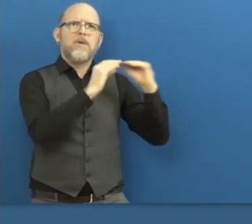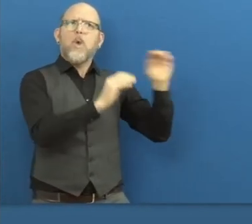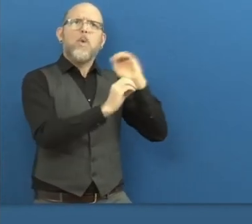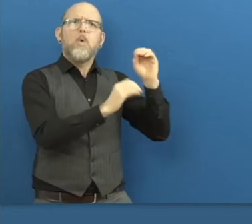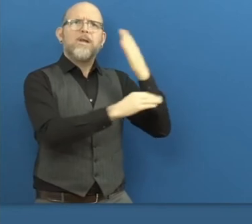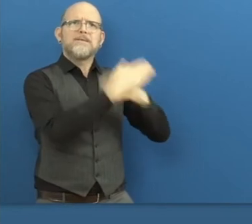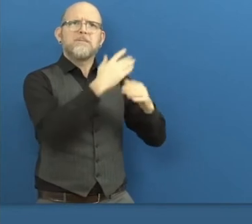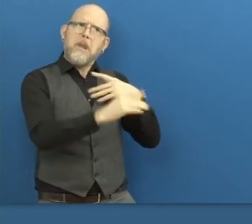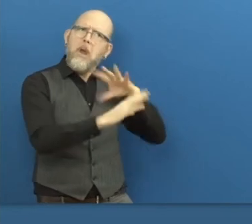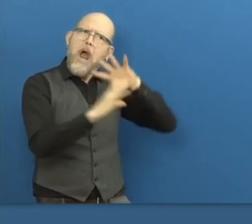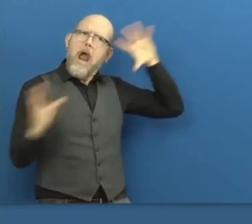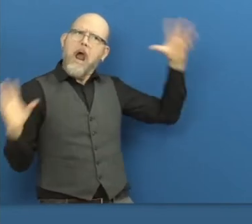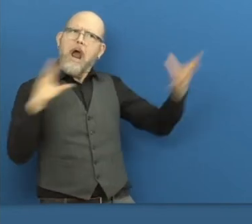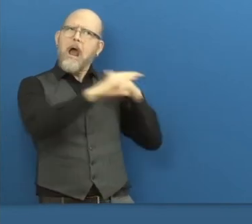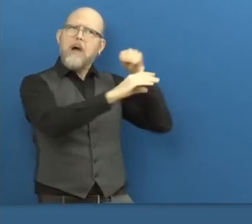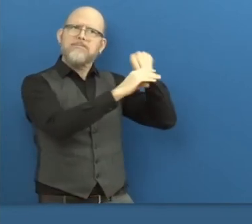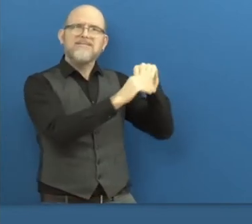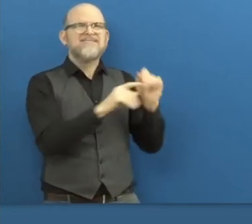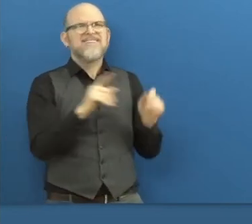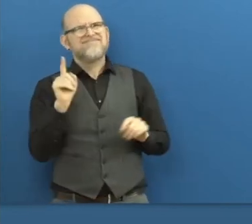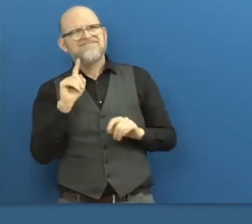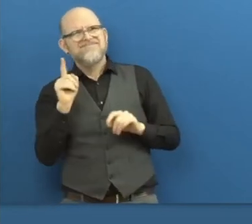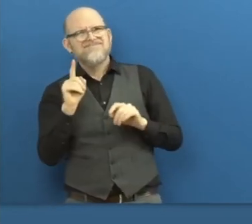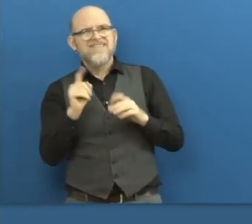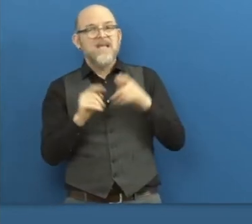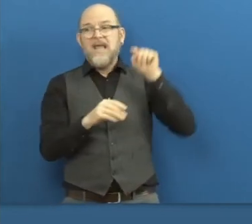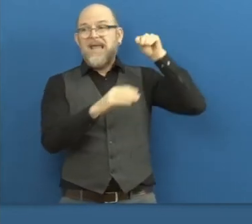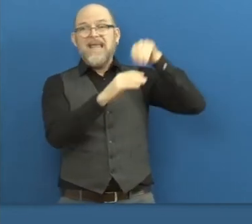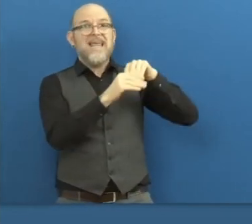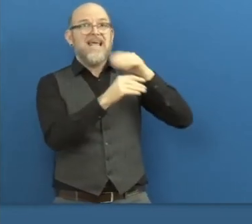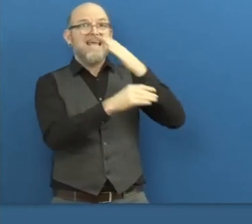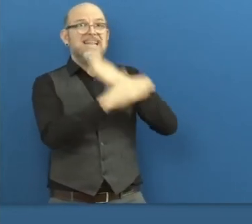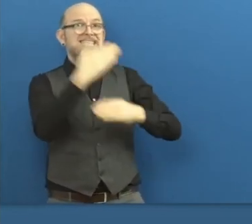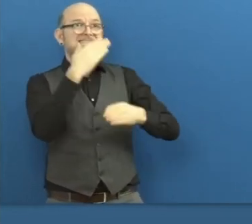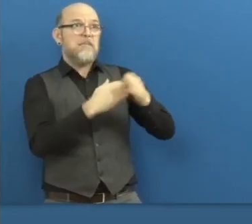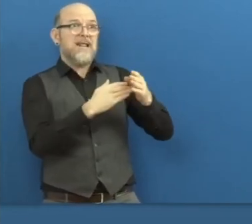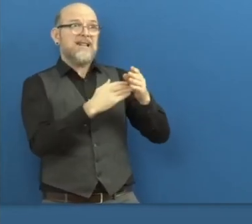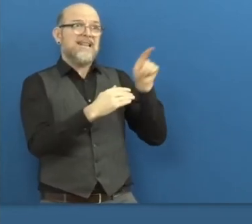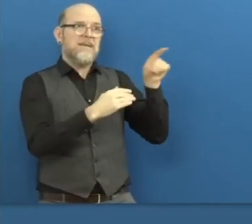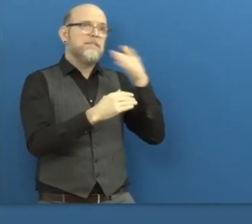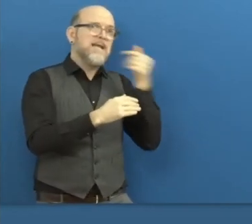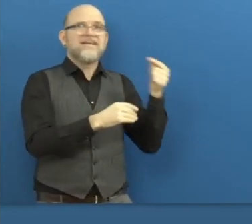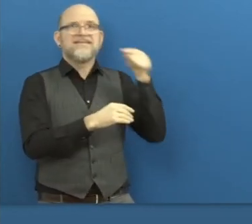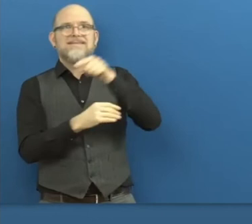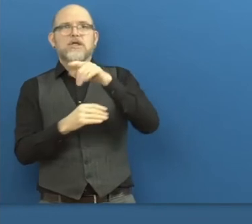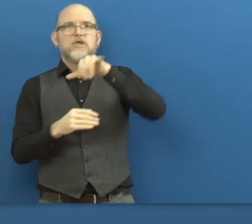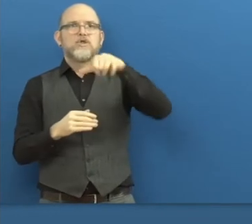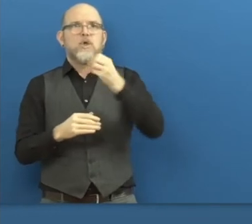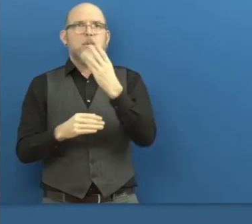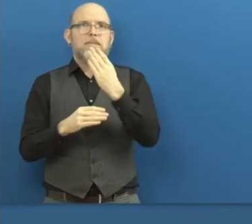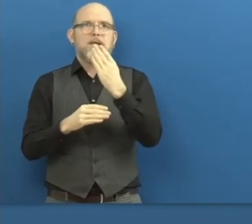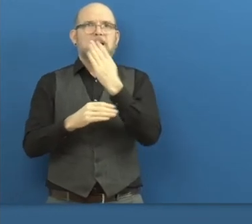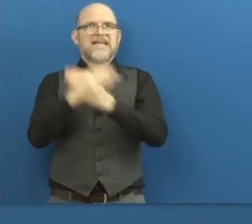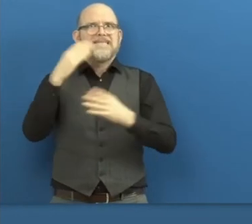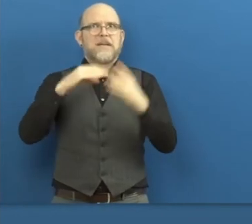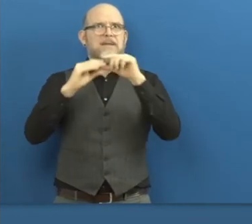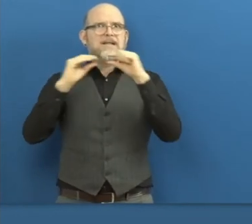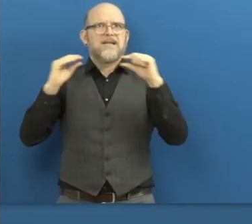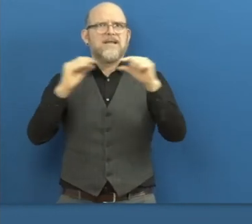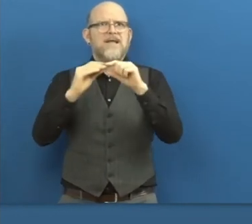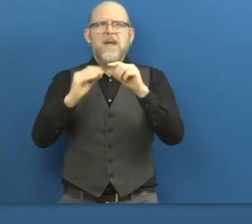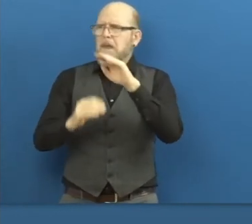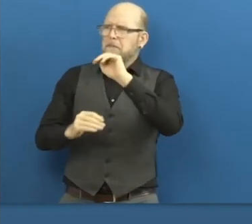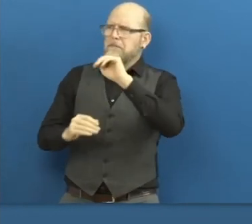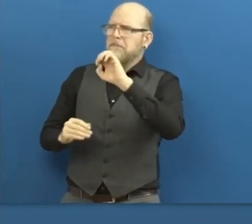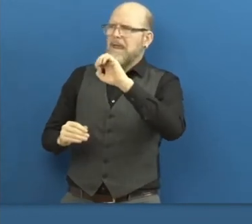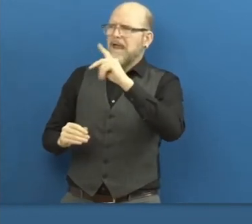So, so that's my question to you. I see, Makina, you're nodding. Why do we need special job boards? Why don't they